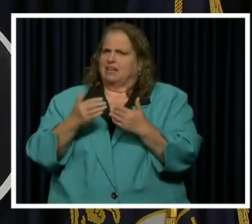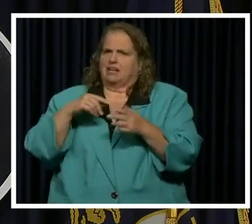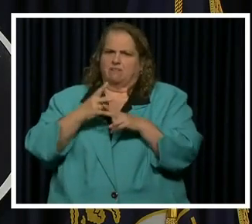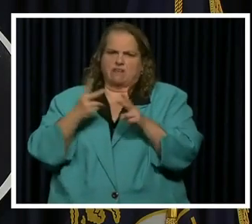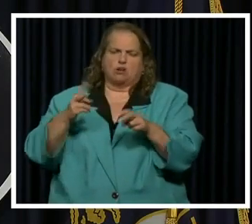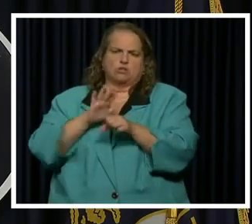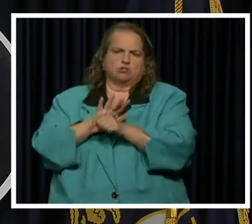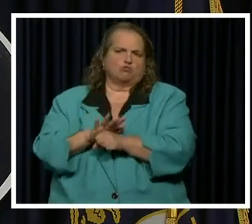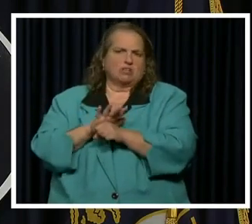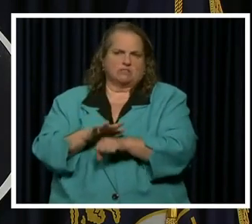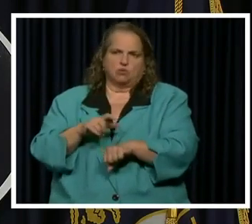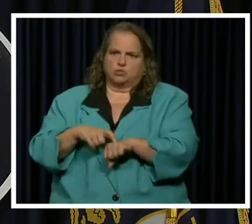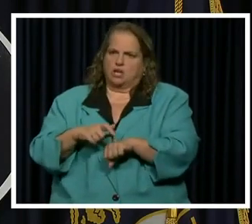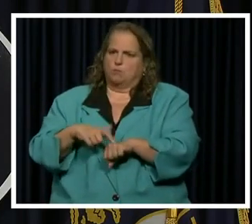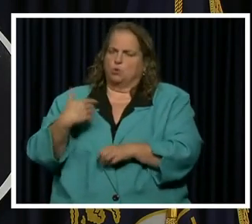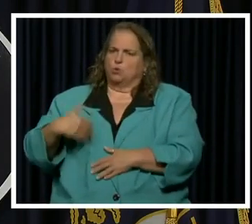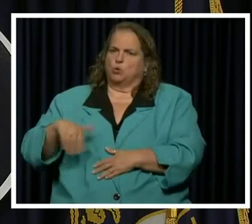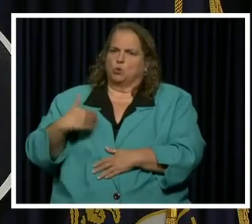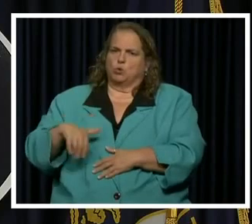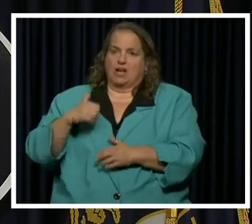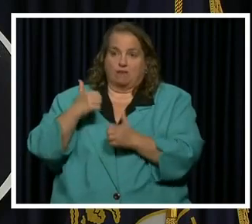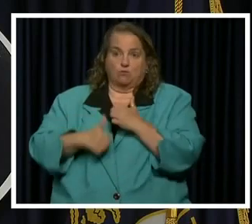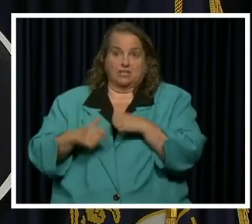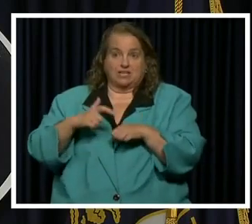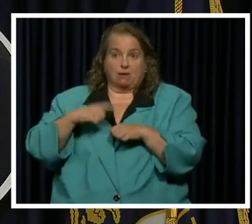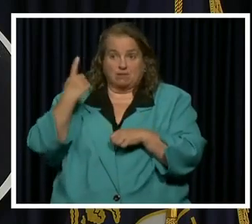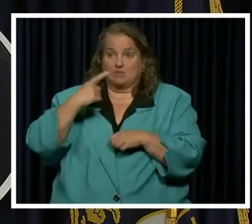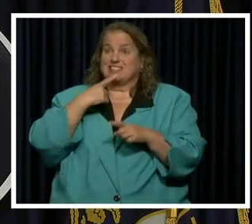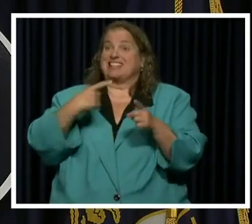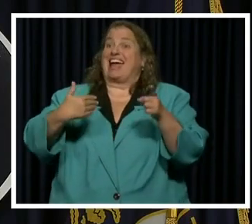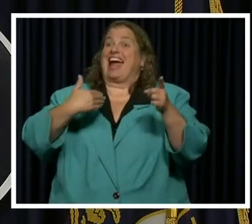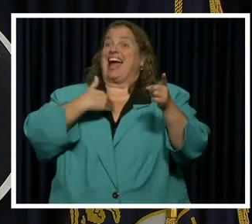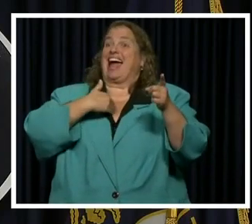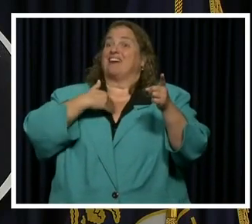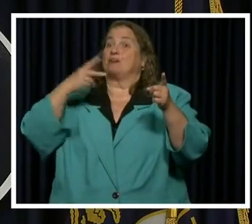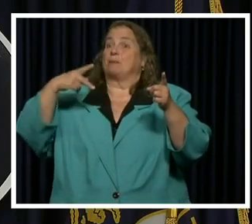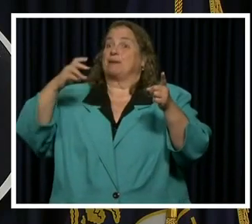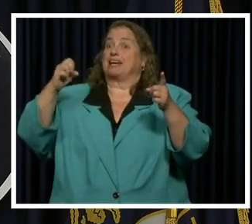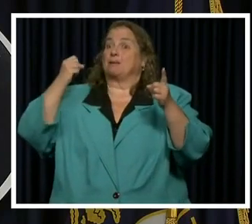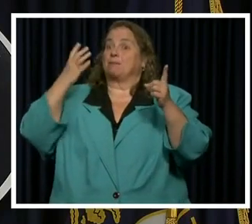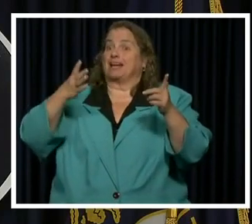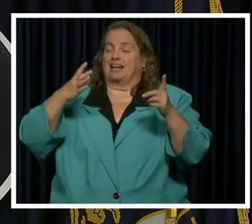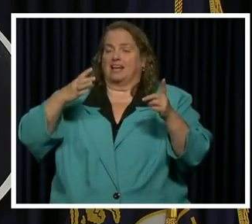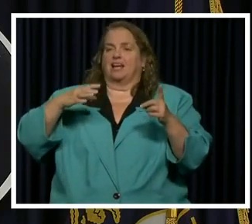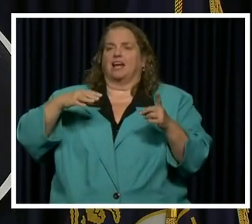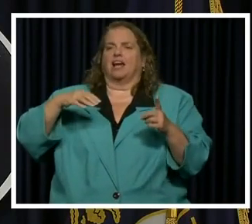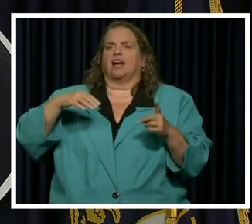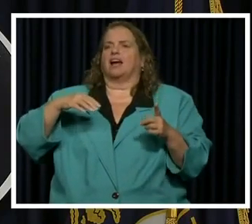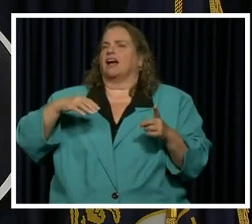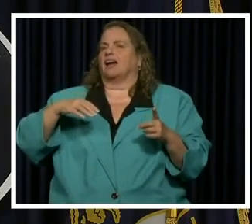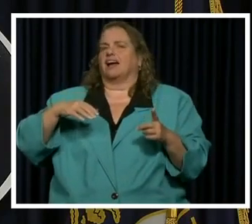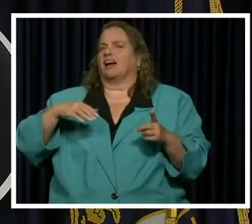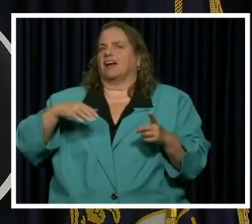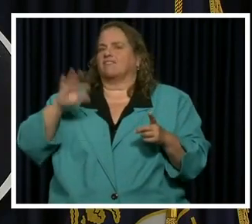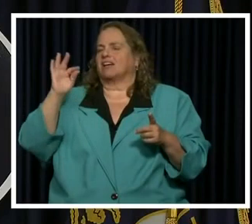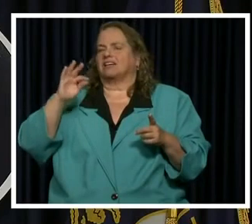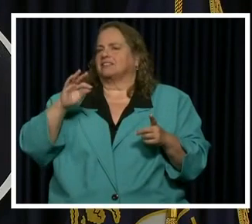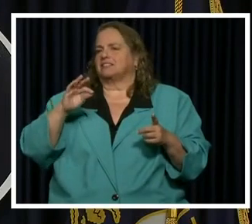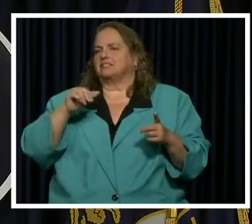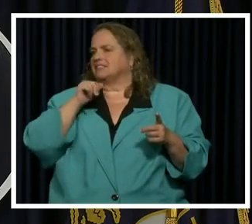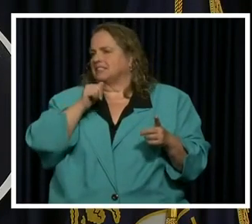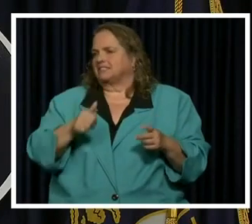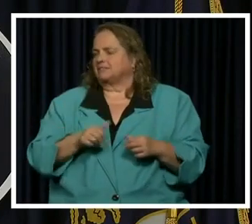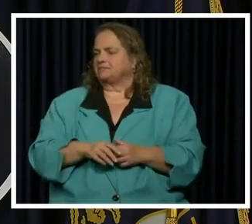stressful time where every time someone claimed they had a line on PPE, they would say everybody else is is fronting money,